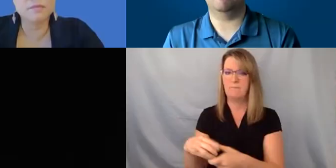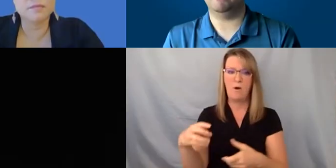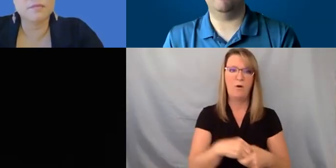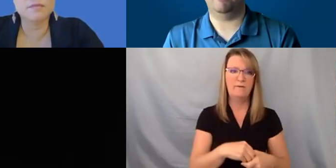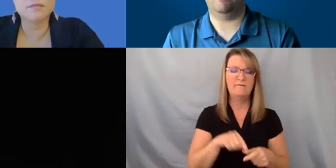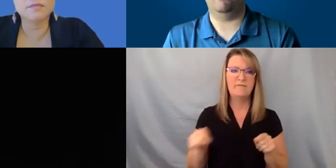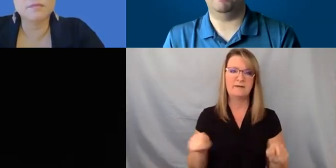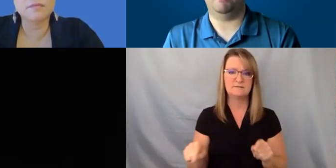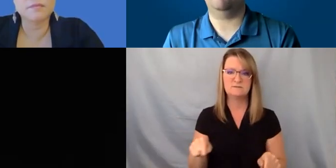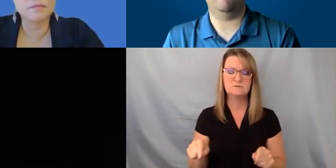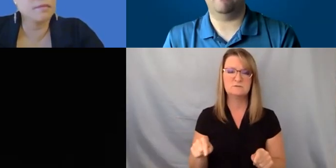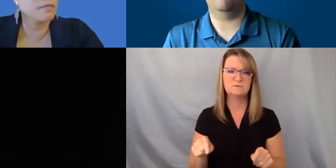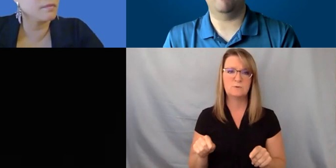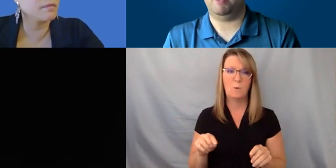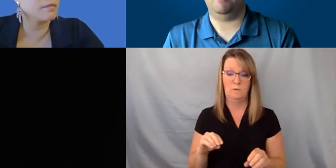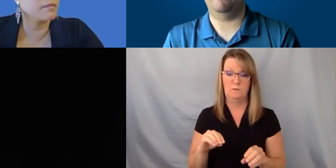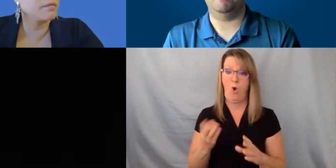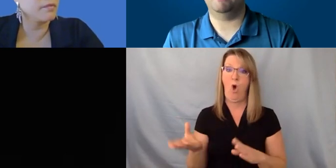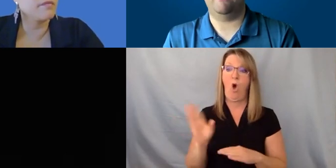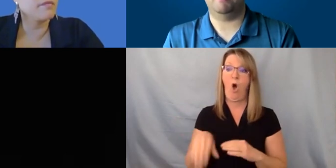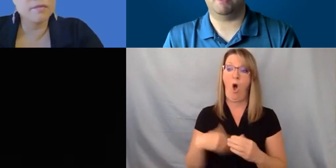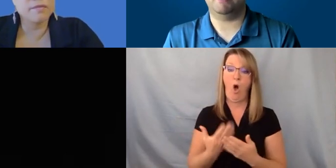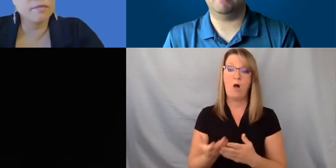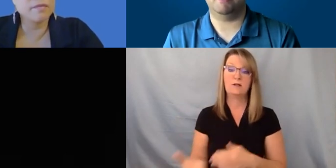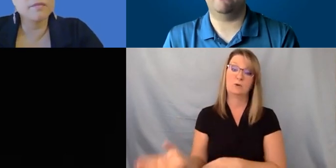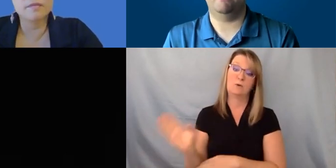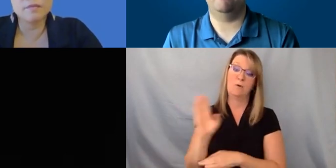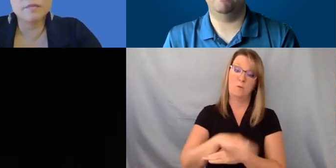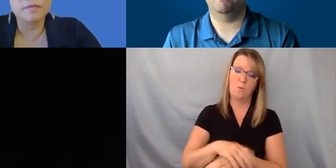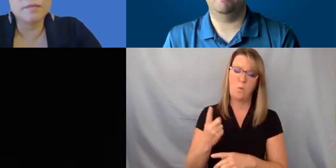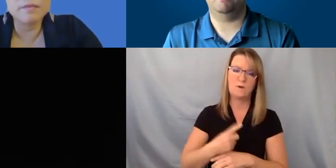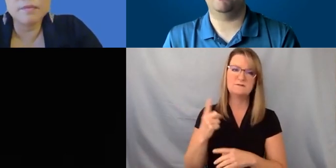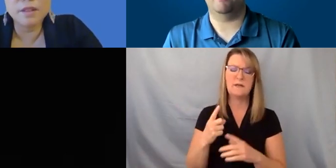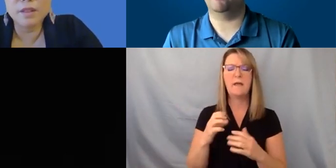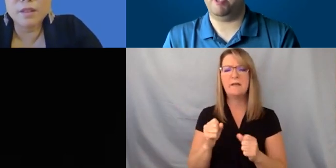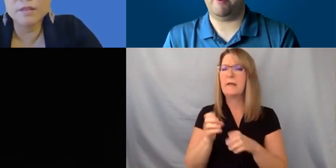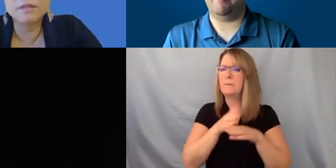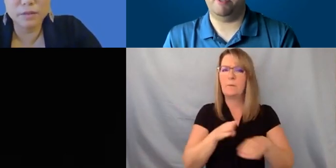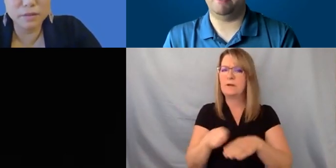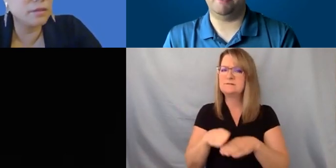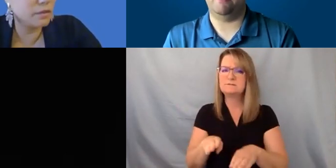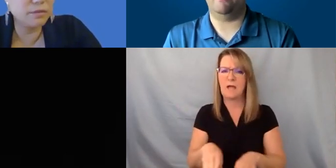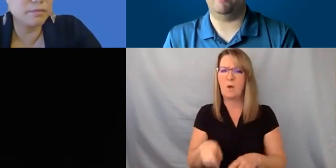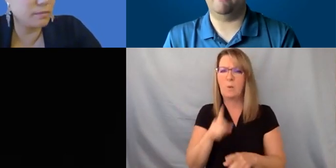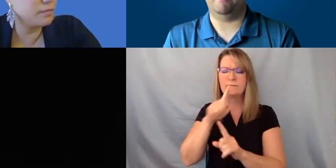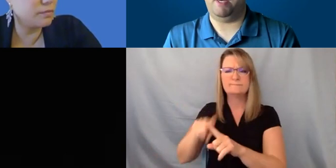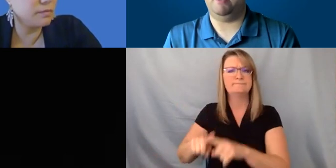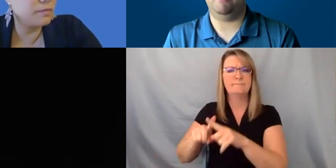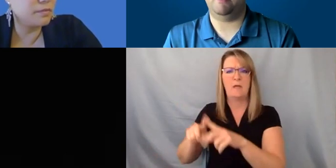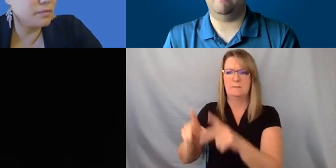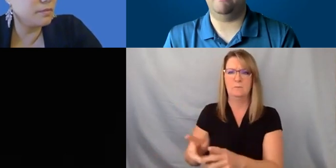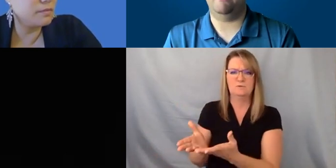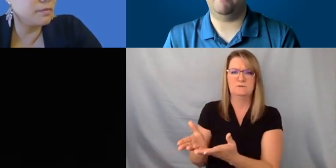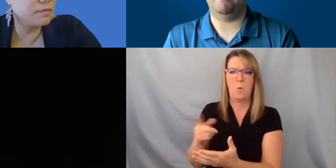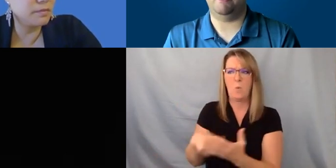instead of doing it all in one day break it up into different sections and stuff um it's it's really about the person so whatever they